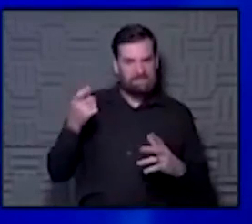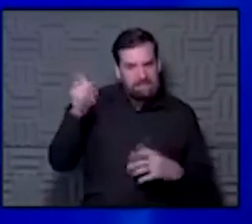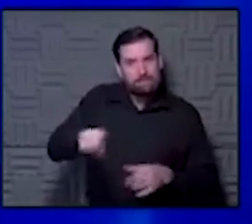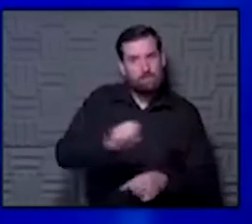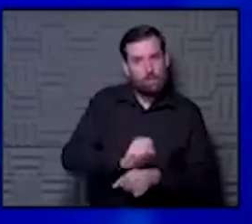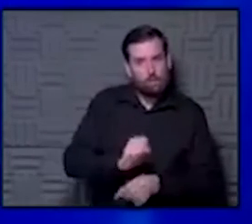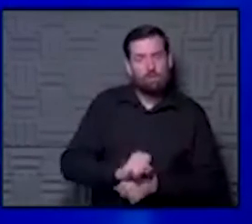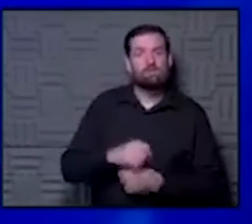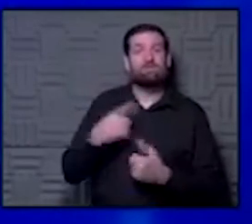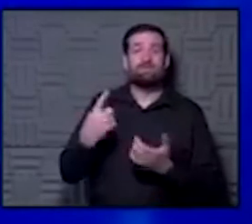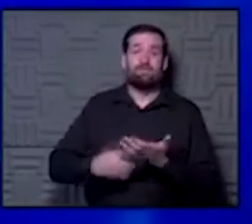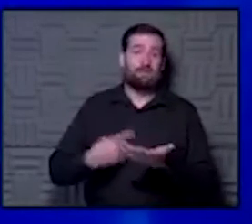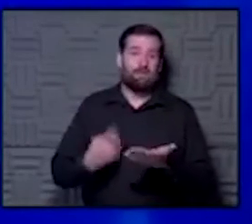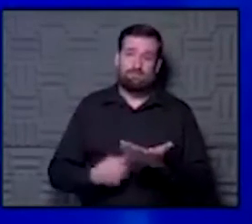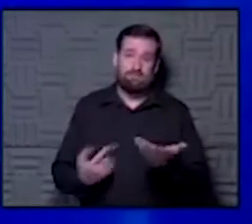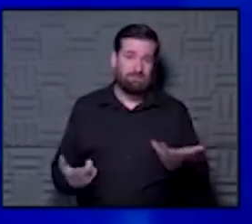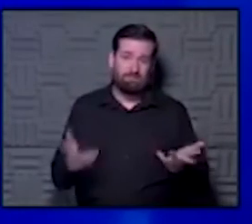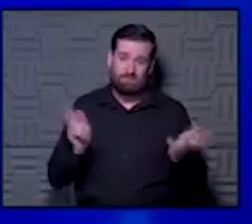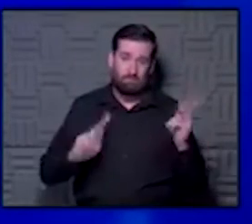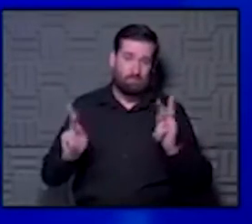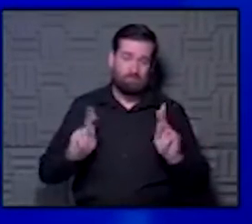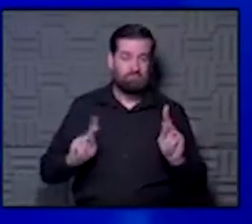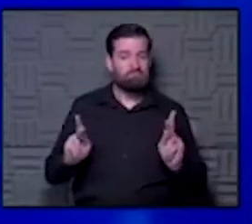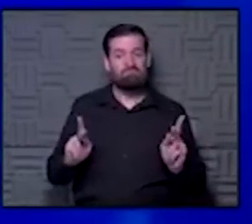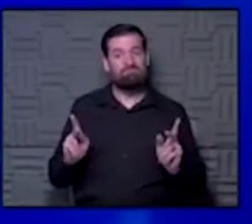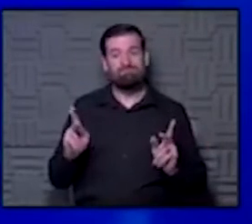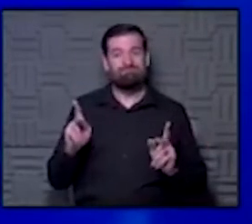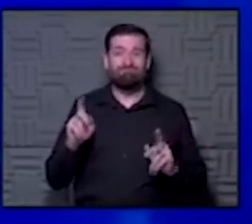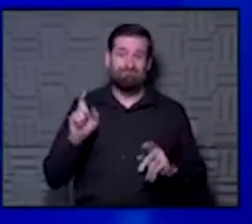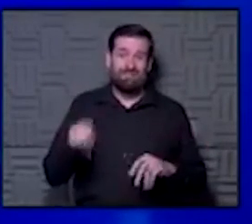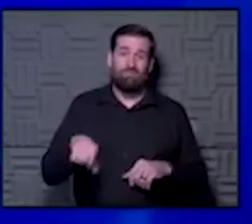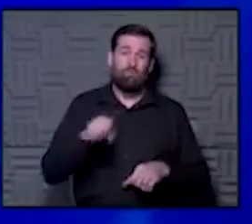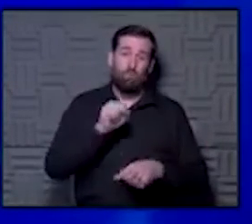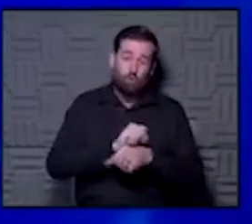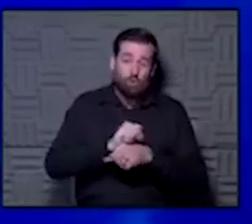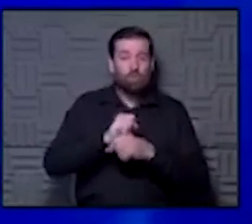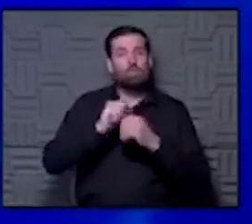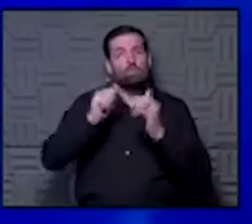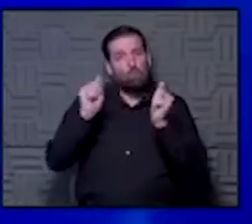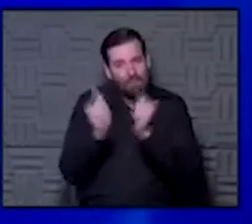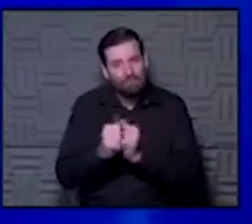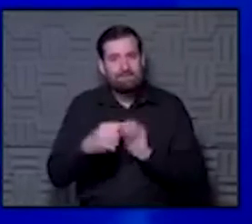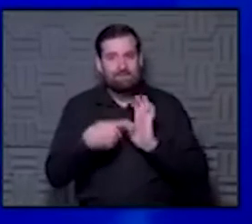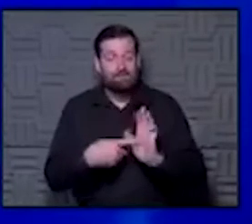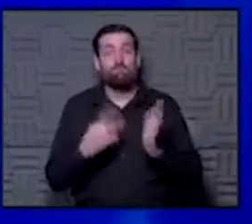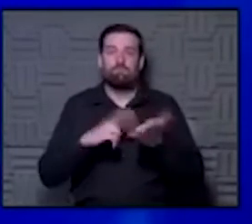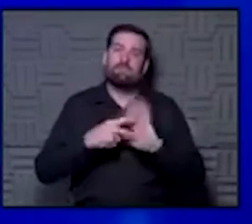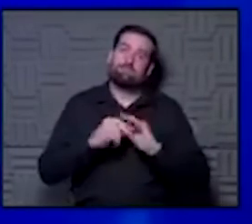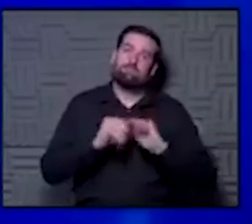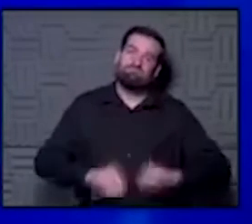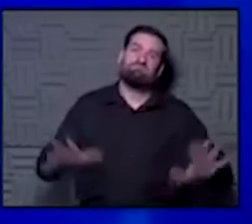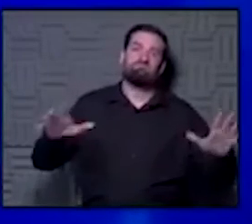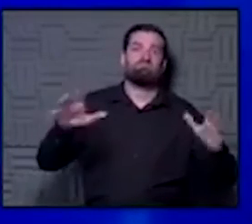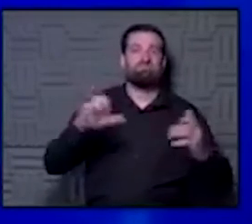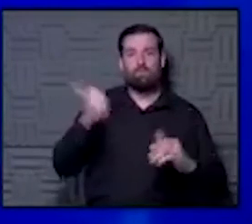to, to work. And so sometimes people don't always, you know, they may, they may have to work through their symptoms and that's tough because then they expose other people.